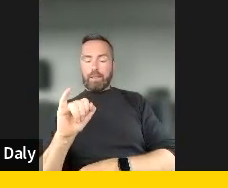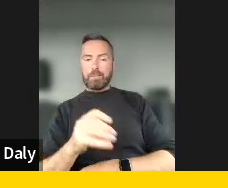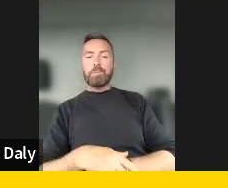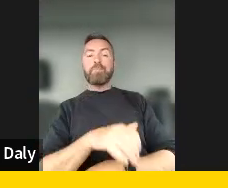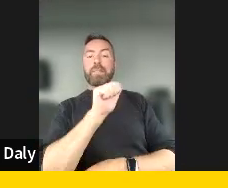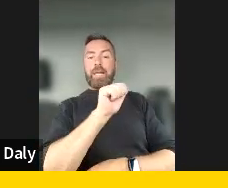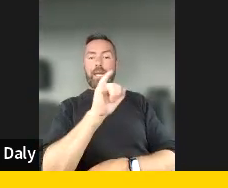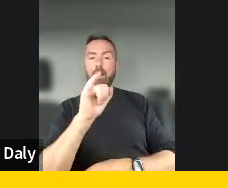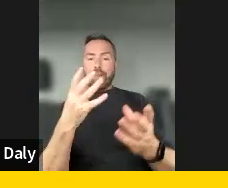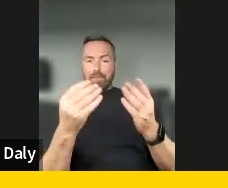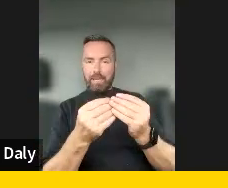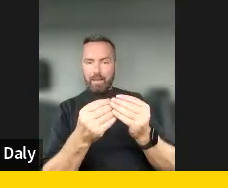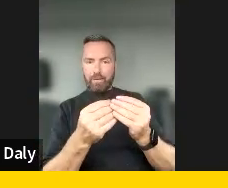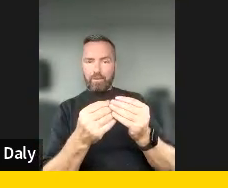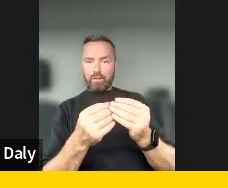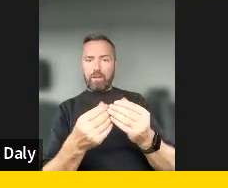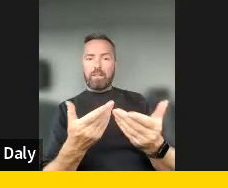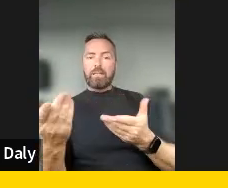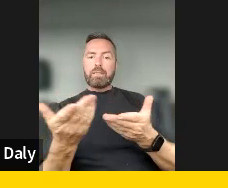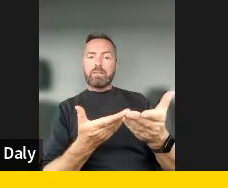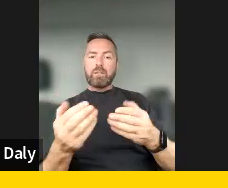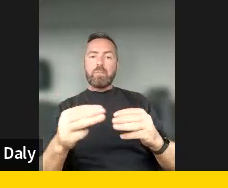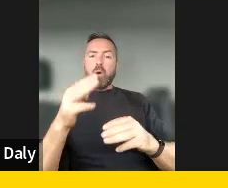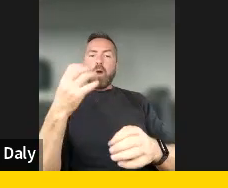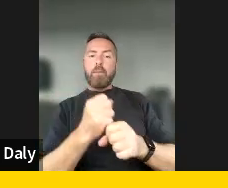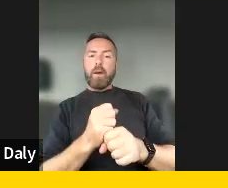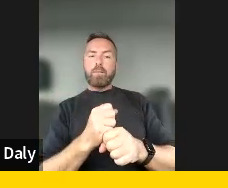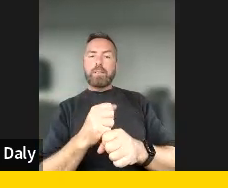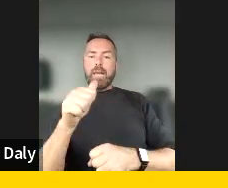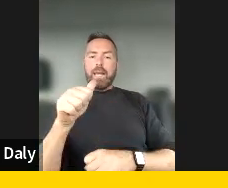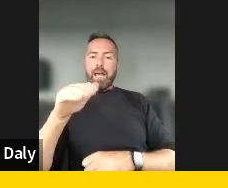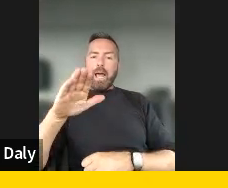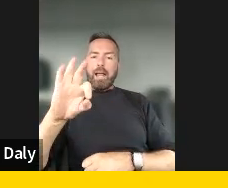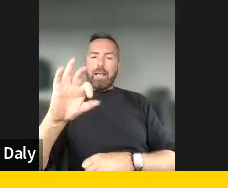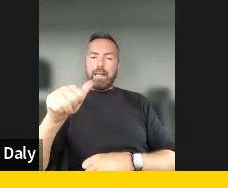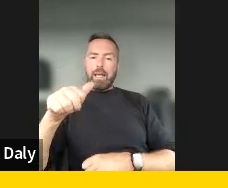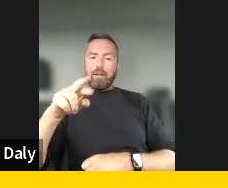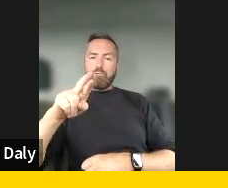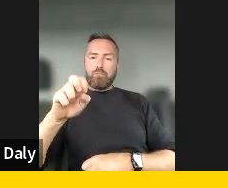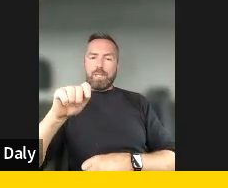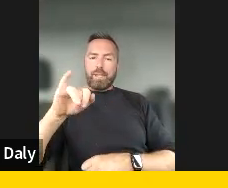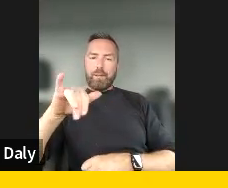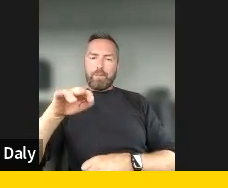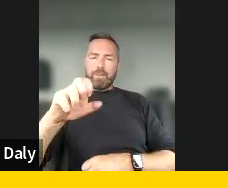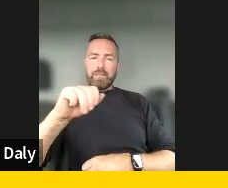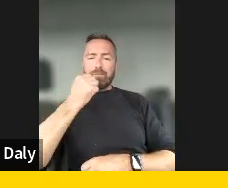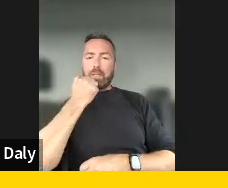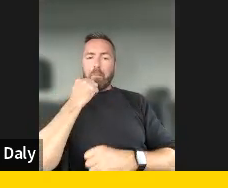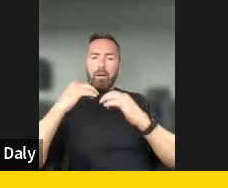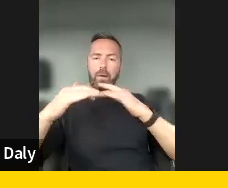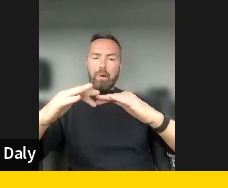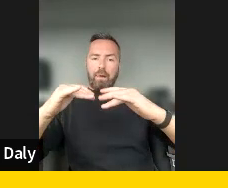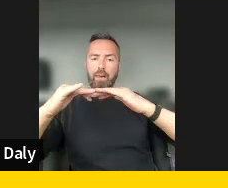discussion more about algorithms. Um, sometimes these two are actually for some people, the same concept,